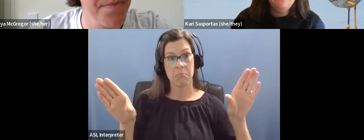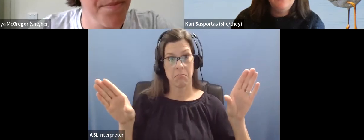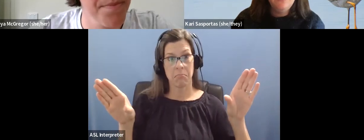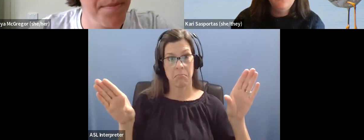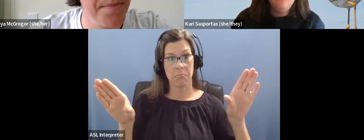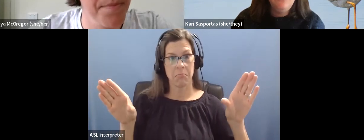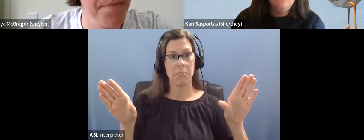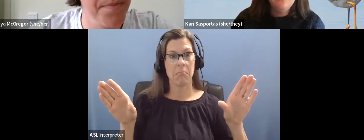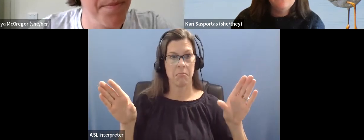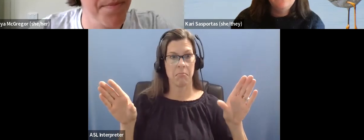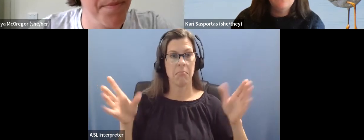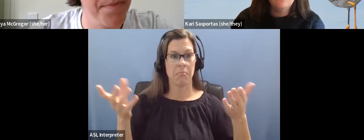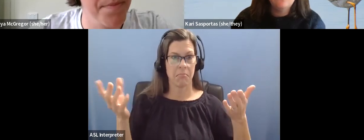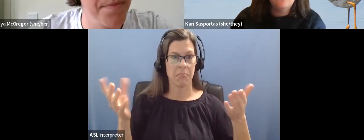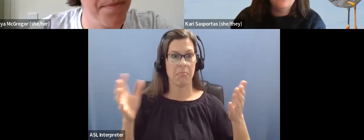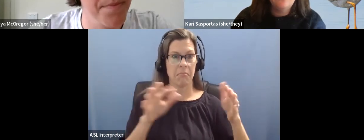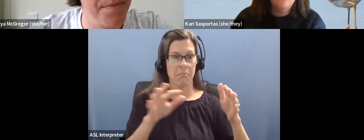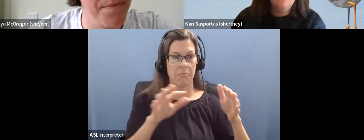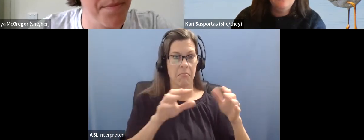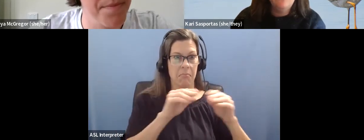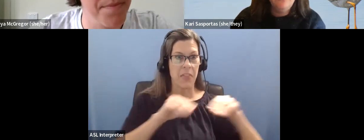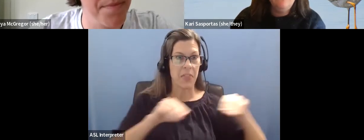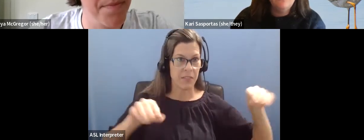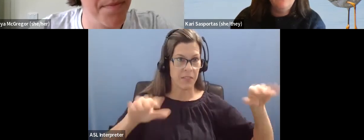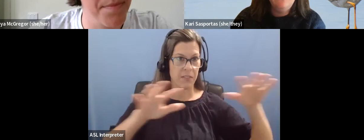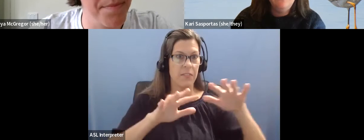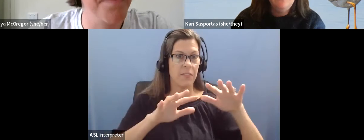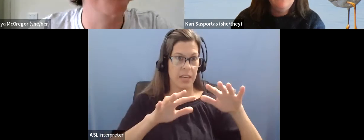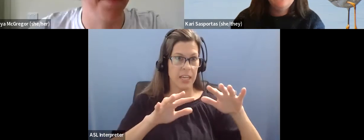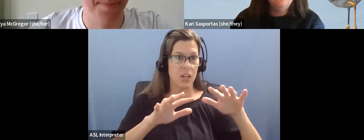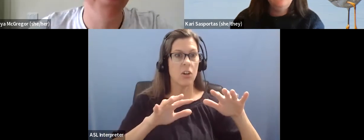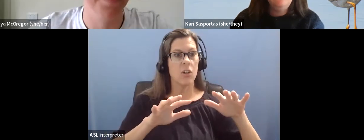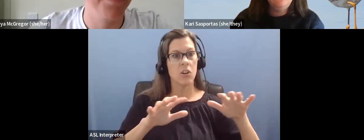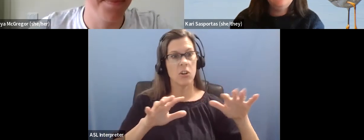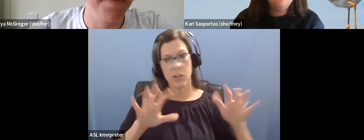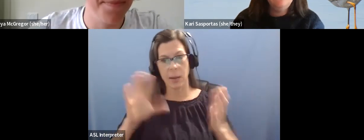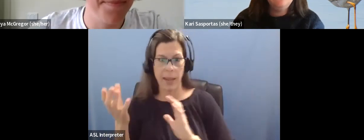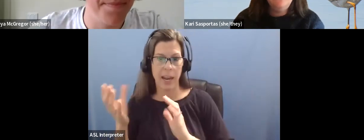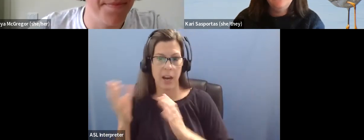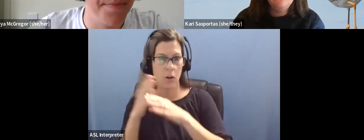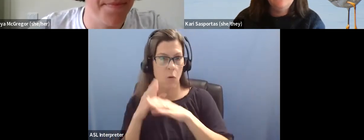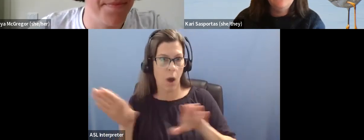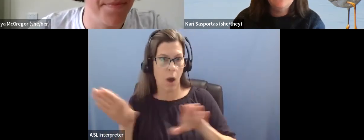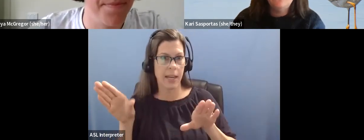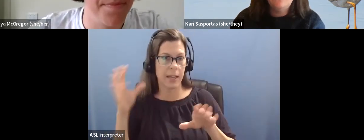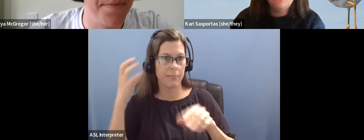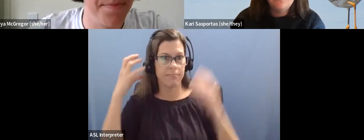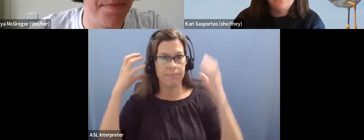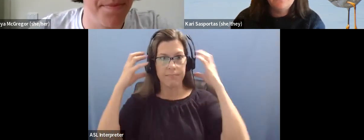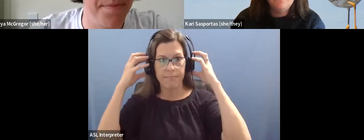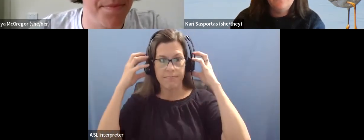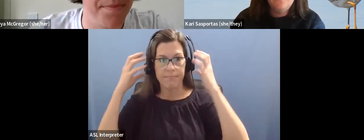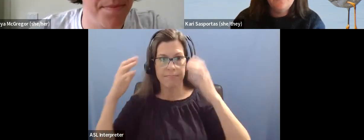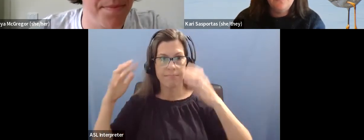fields than I would be if I listened to a recording when I'm in a quiet environment. So in that sense, yes, I'm, I'm slower to